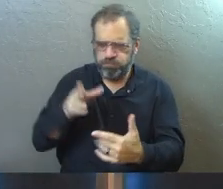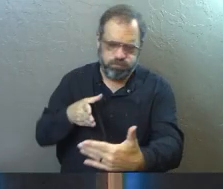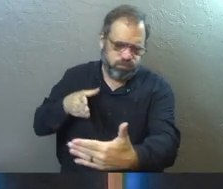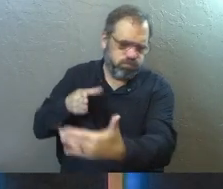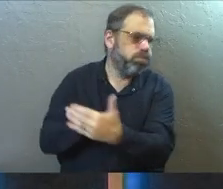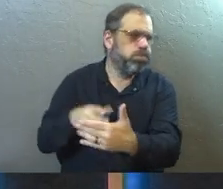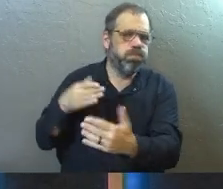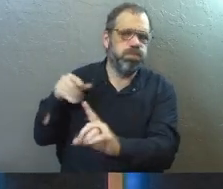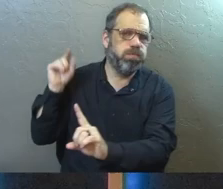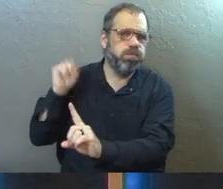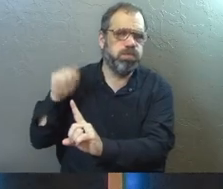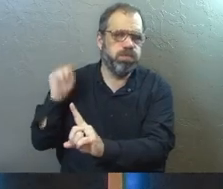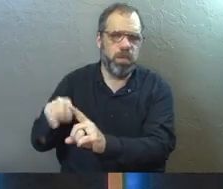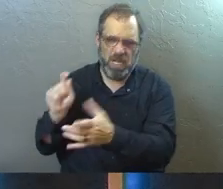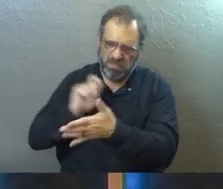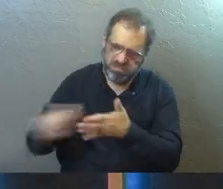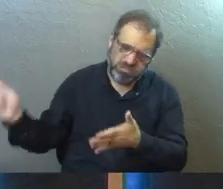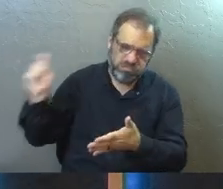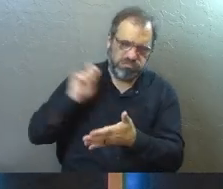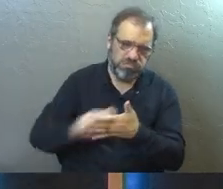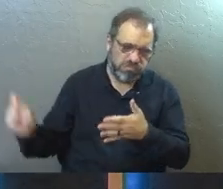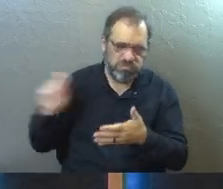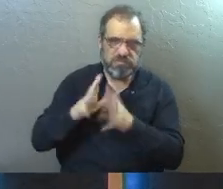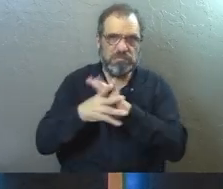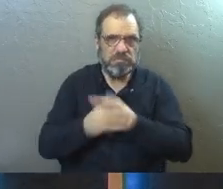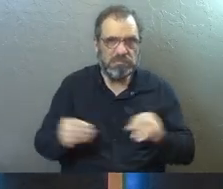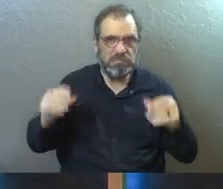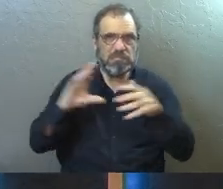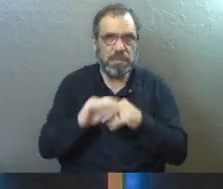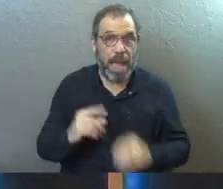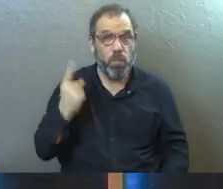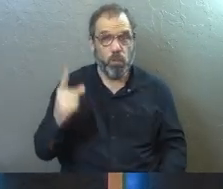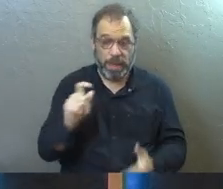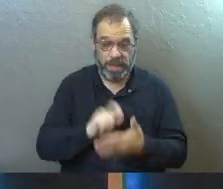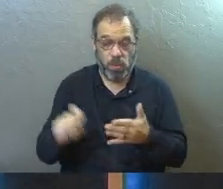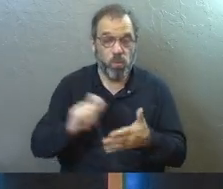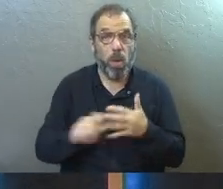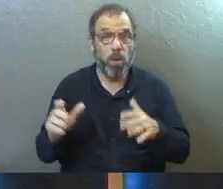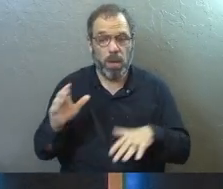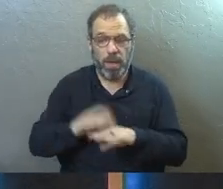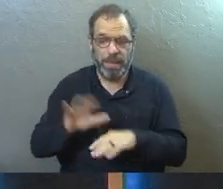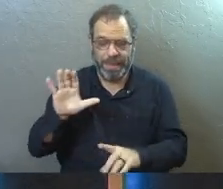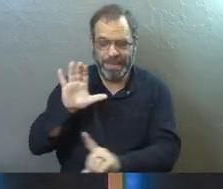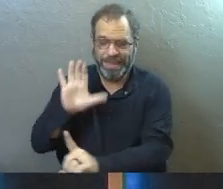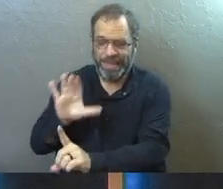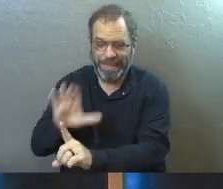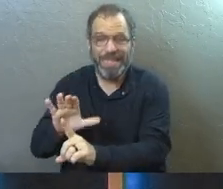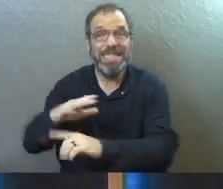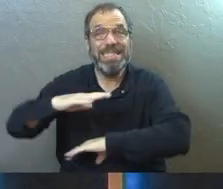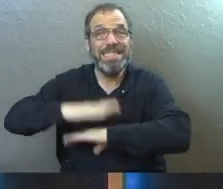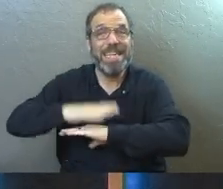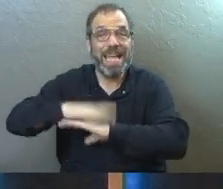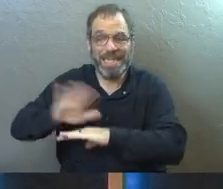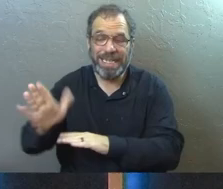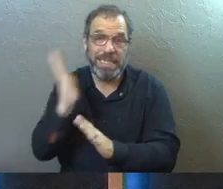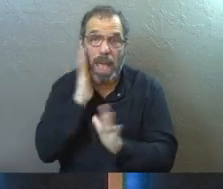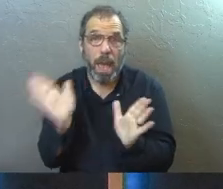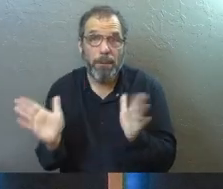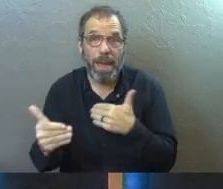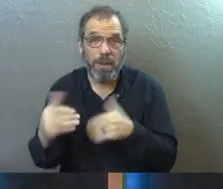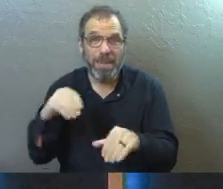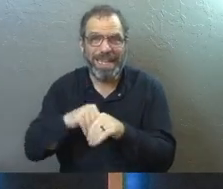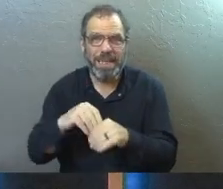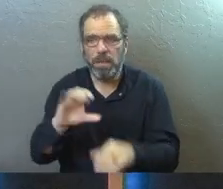attack from the enemy. Wrote a lot about it. One of the things that he wrote on his desk, in his bedroom,